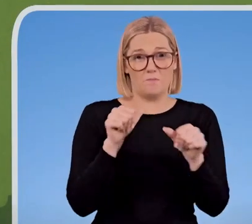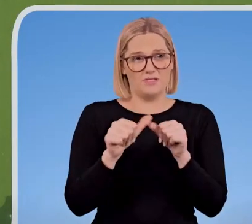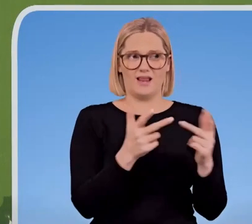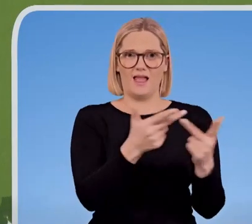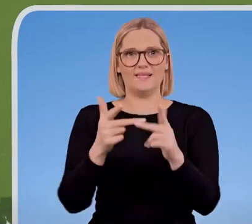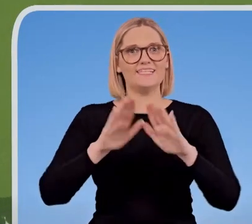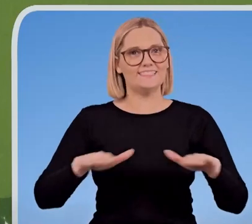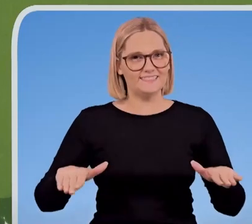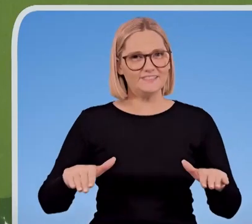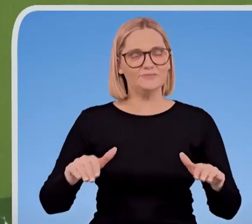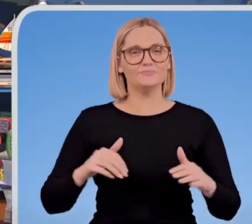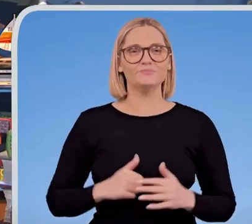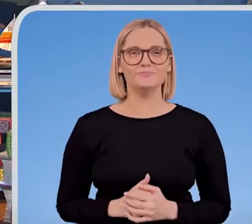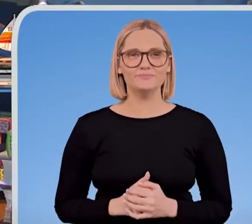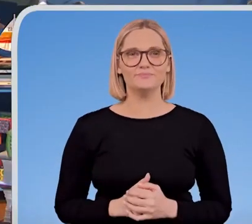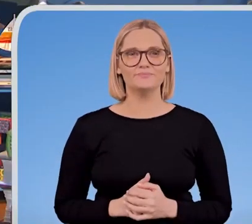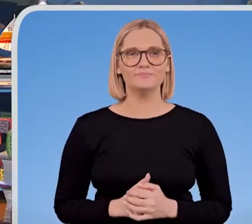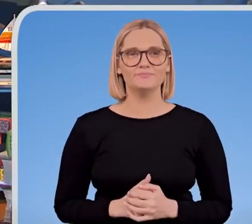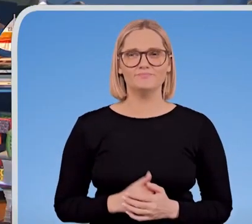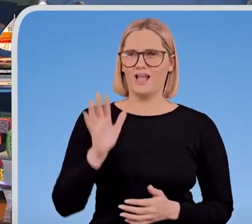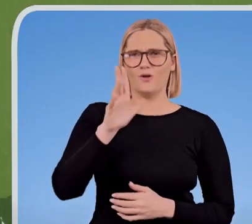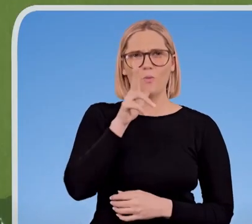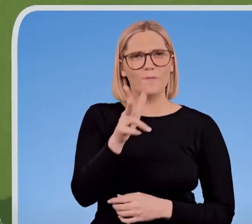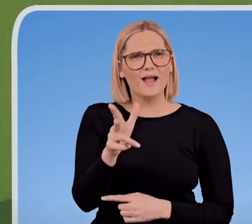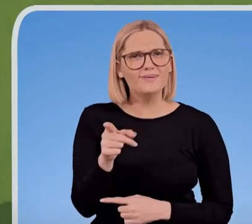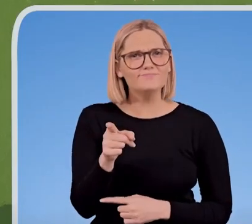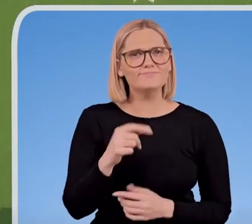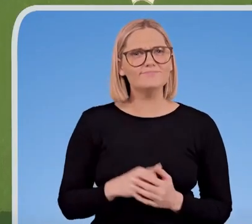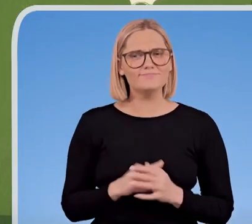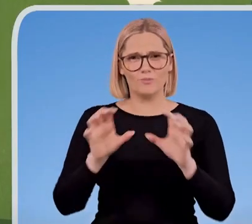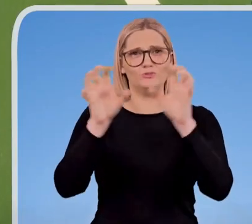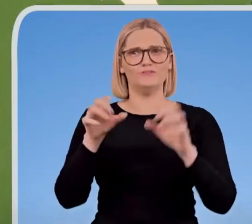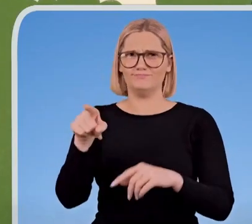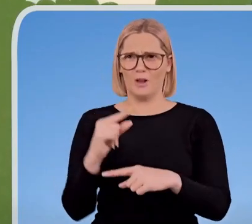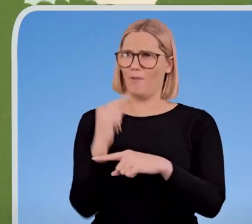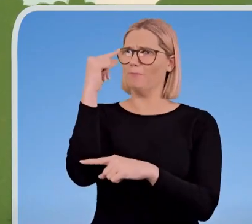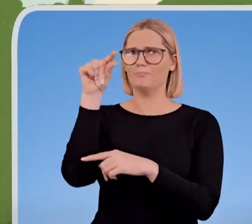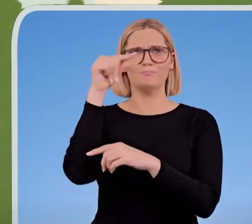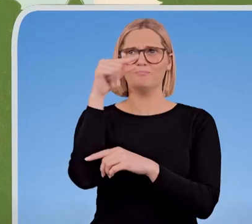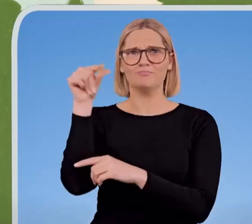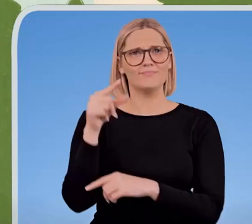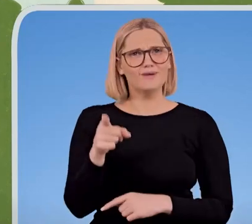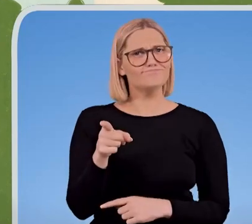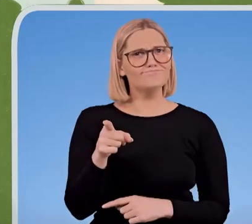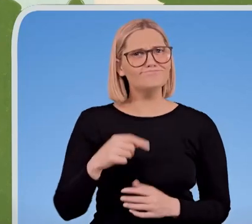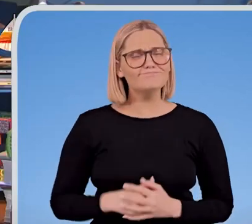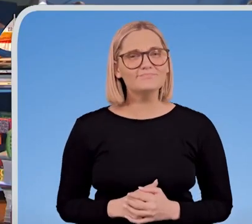other kids. Hello there, kookaburra. There's a kookaburra poking his head out from the leafy trees.